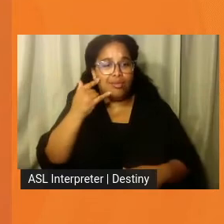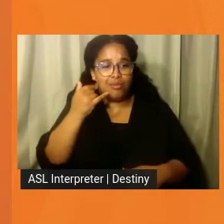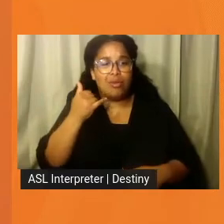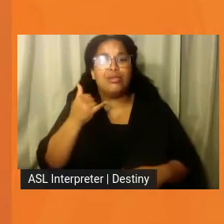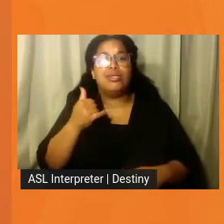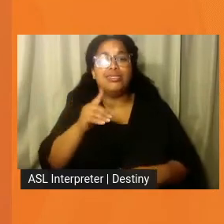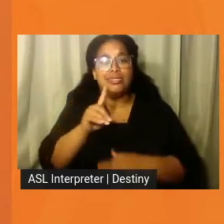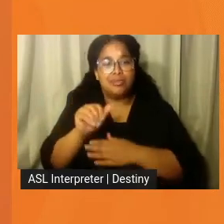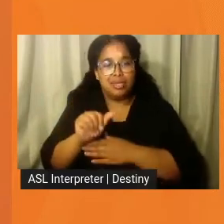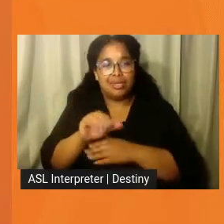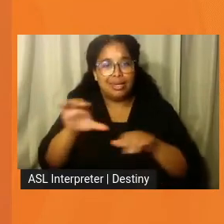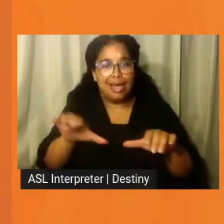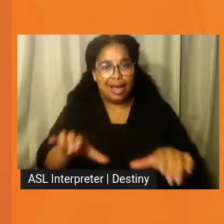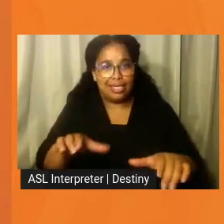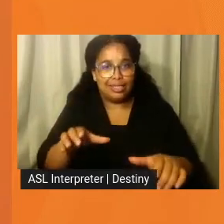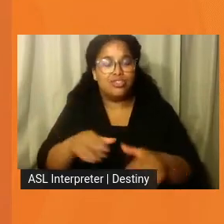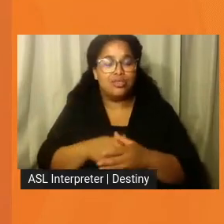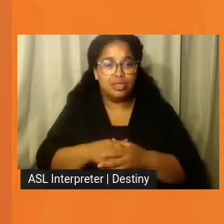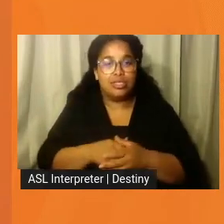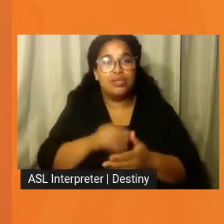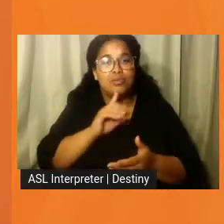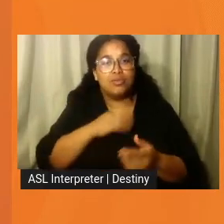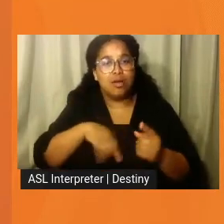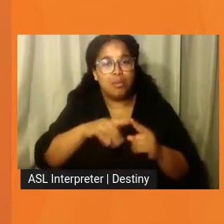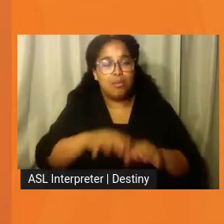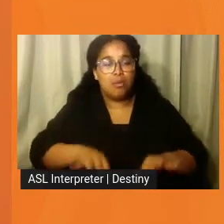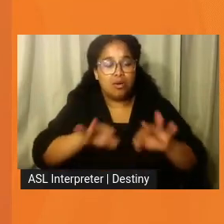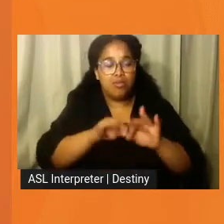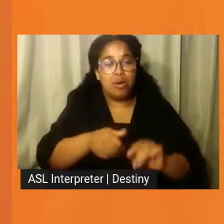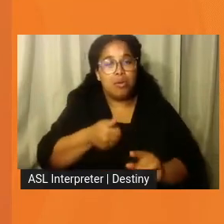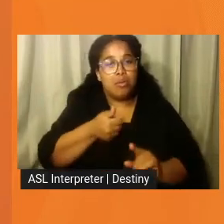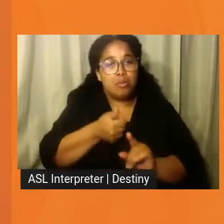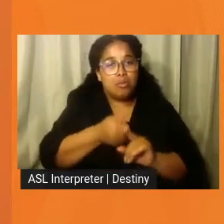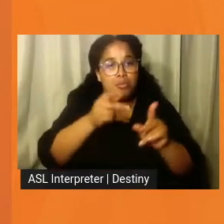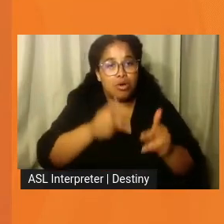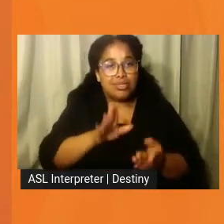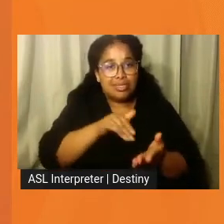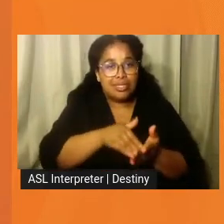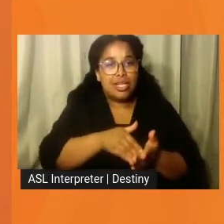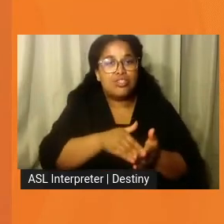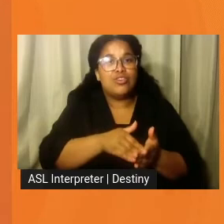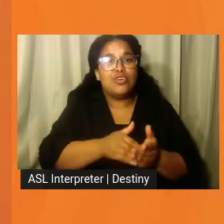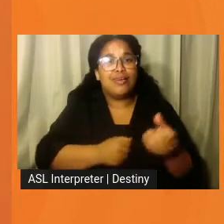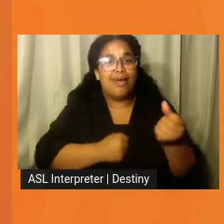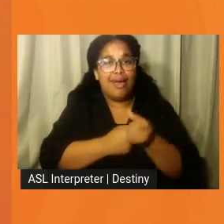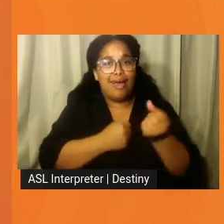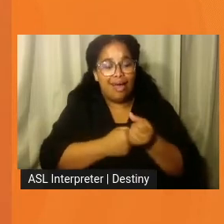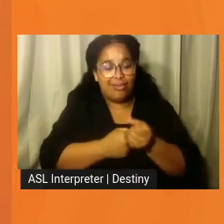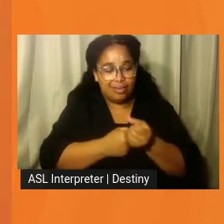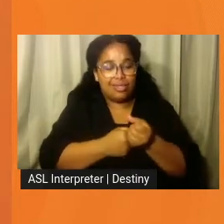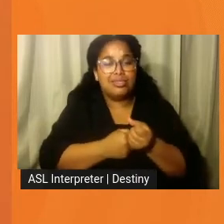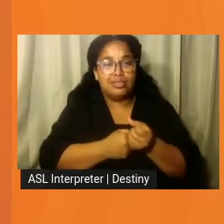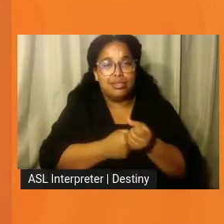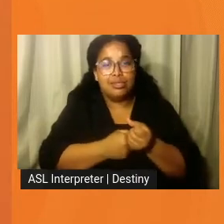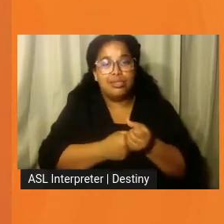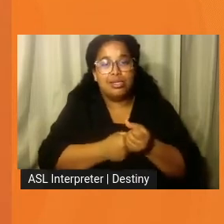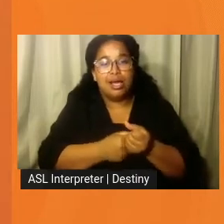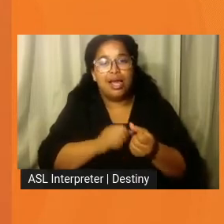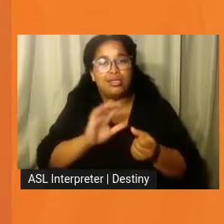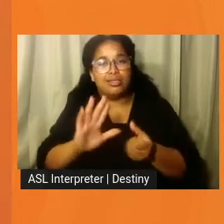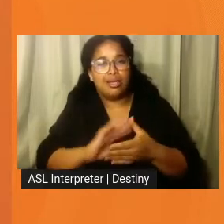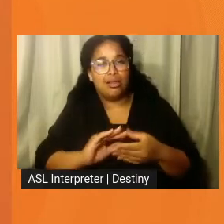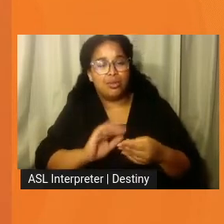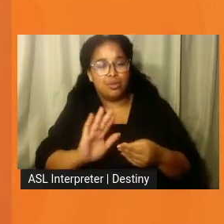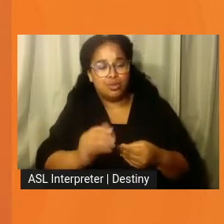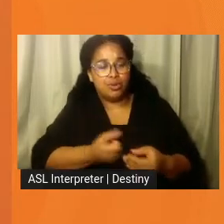talking about the importance of person-centered advocacy and telling your story. Marty's goal is to improve the quality of life for people with intellectual and